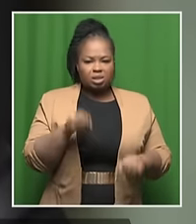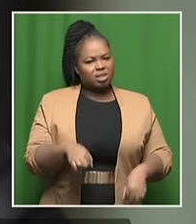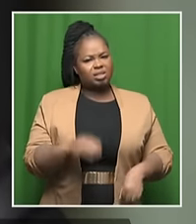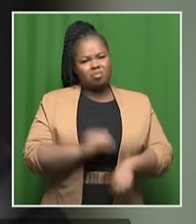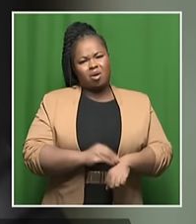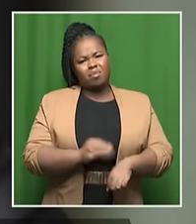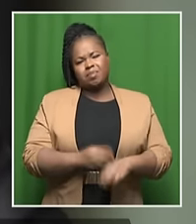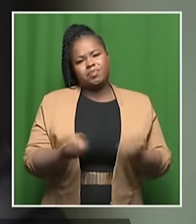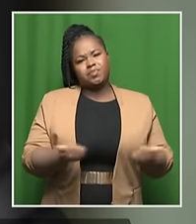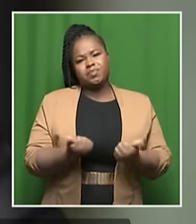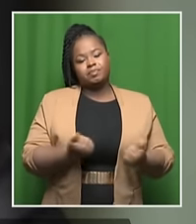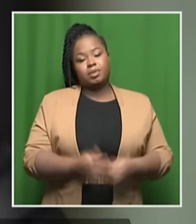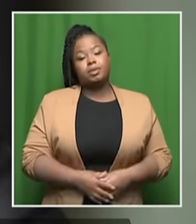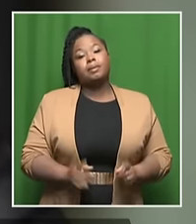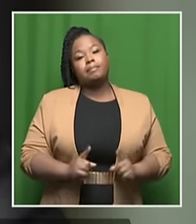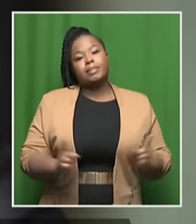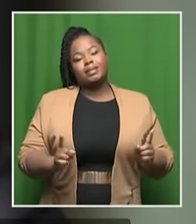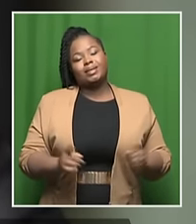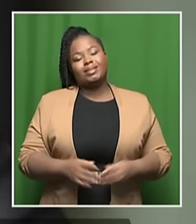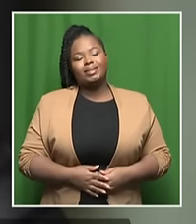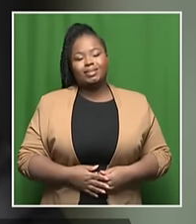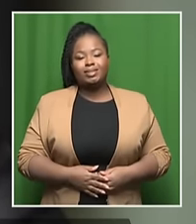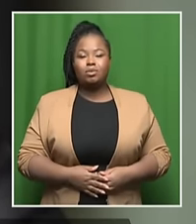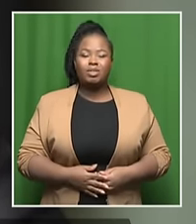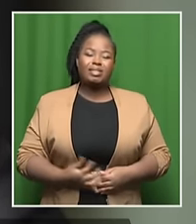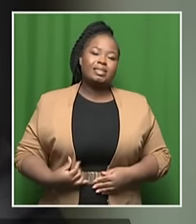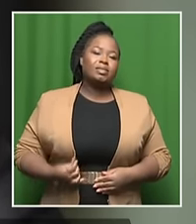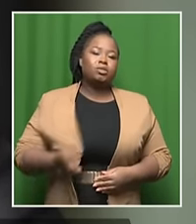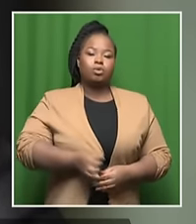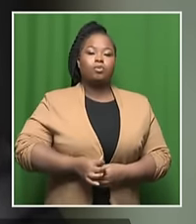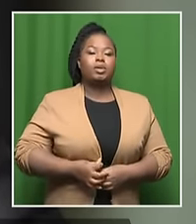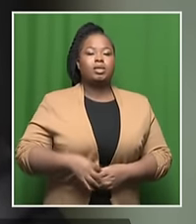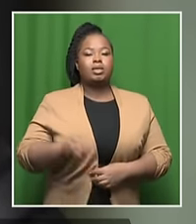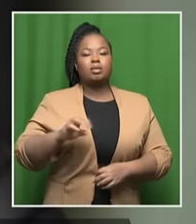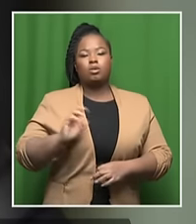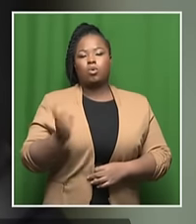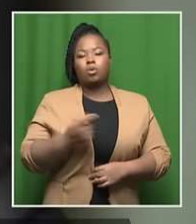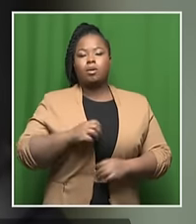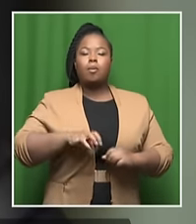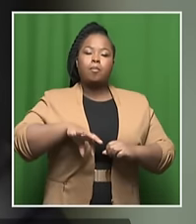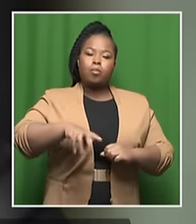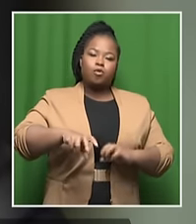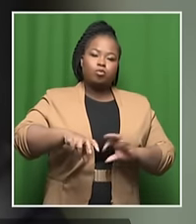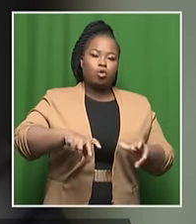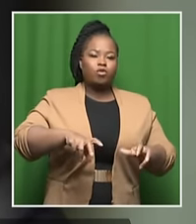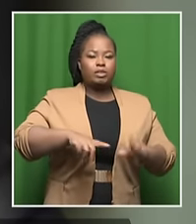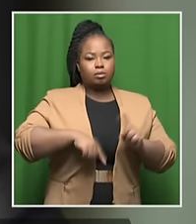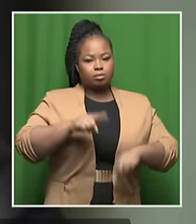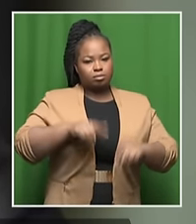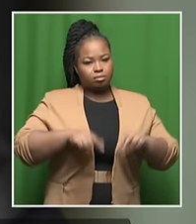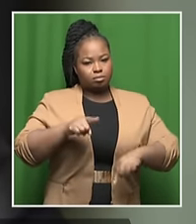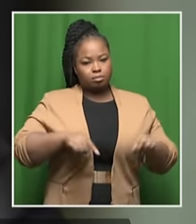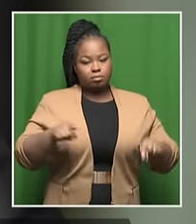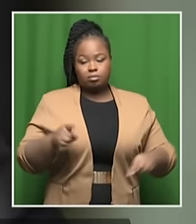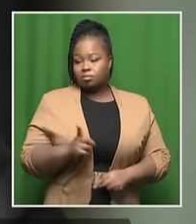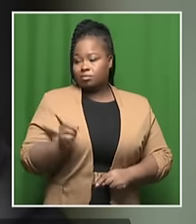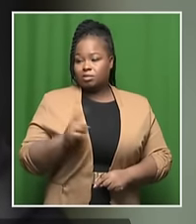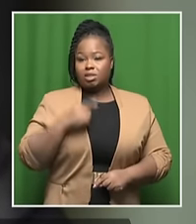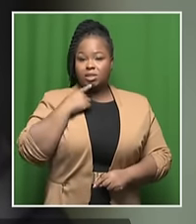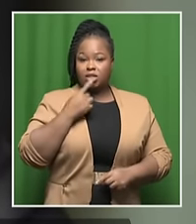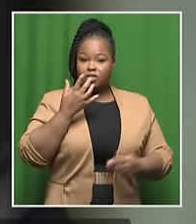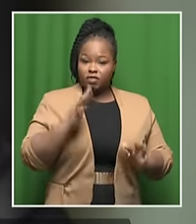the magnitude and the types of crises differ across the country. So, as Prof. Turton said, that